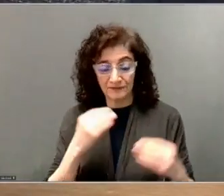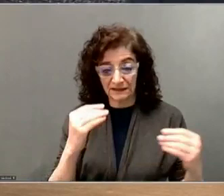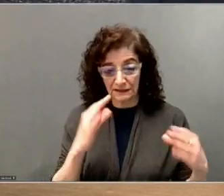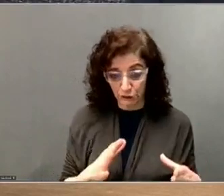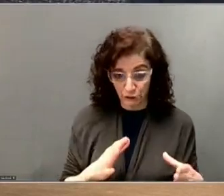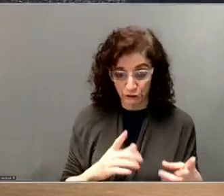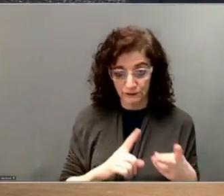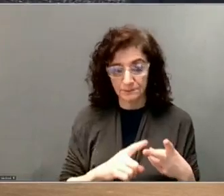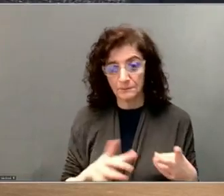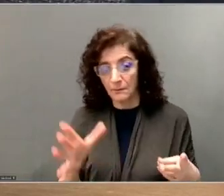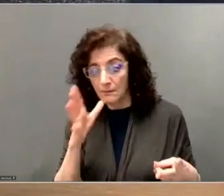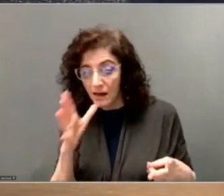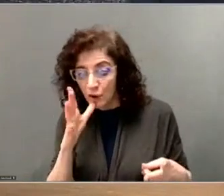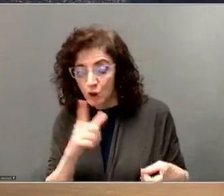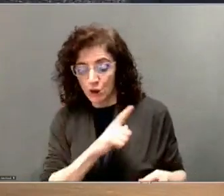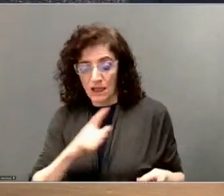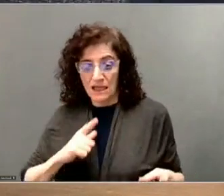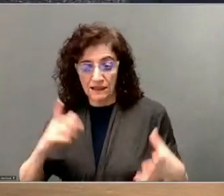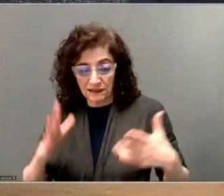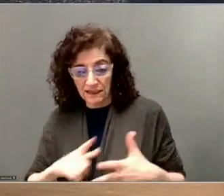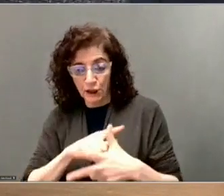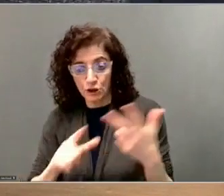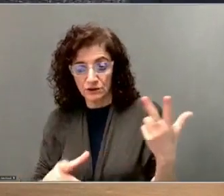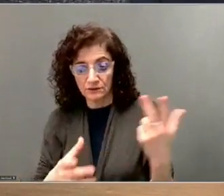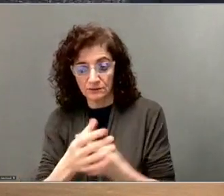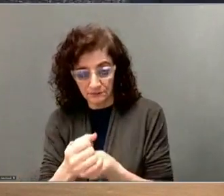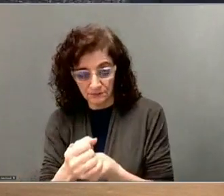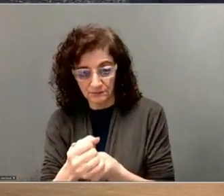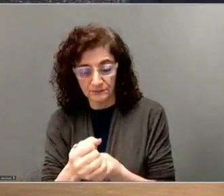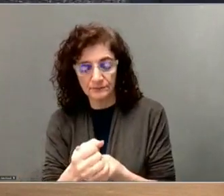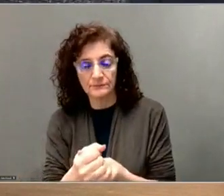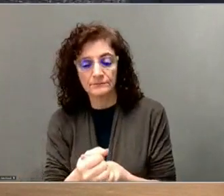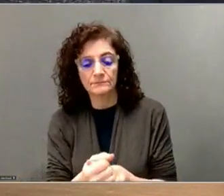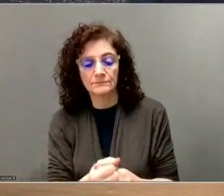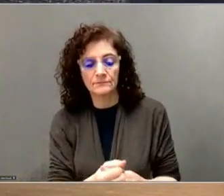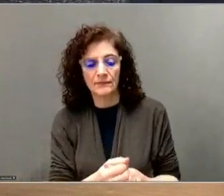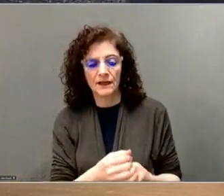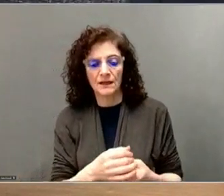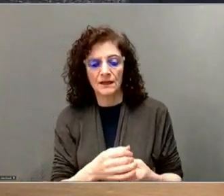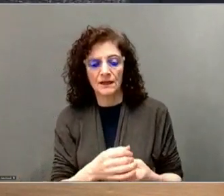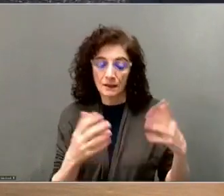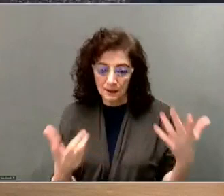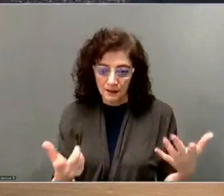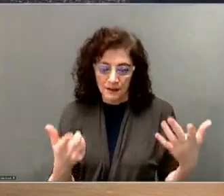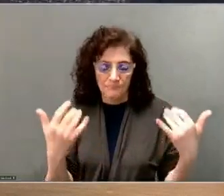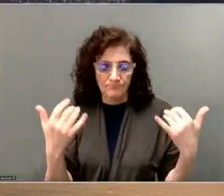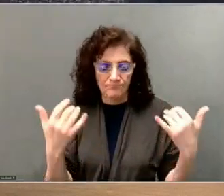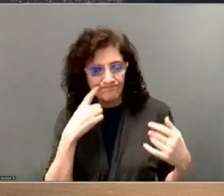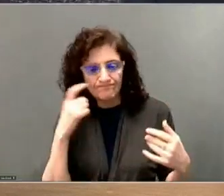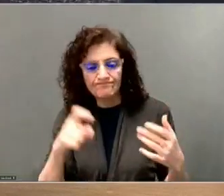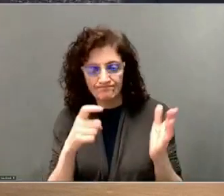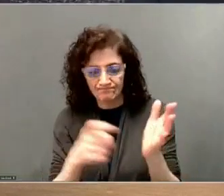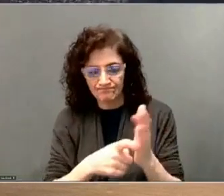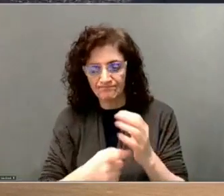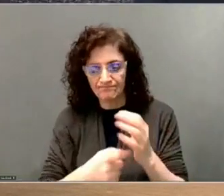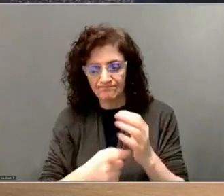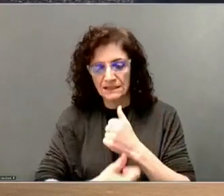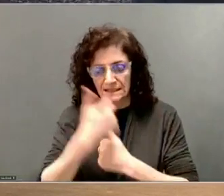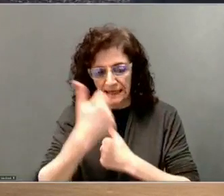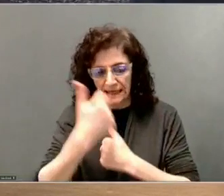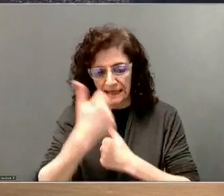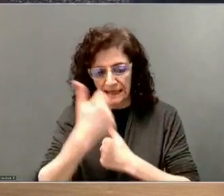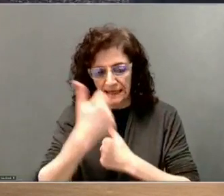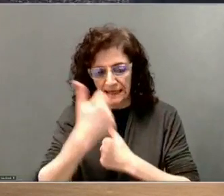mother and a legislator, the reality of dangerous occurrences in and around our schools is troubling to me on